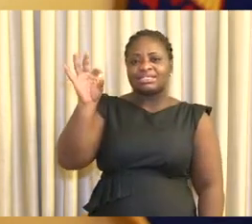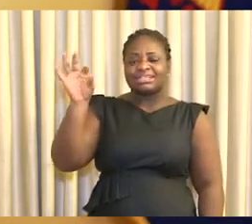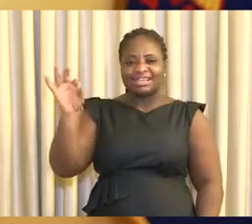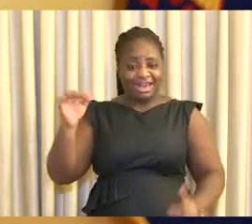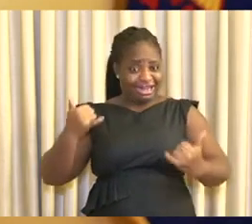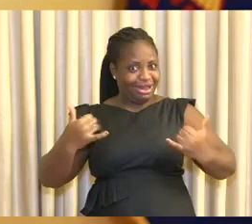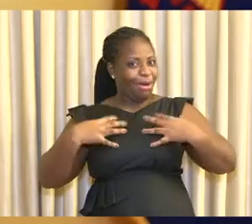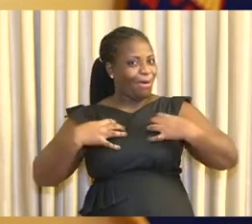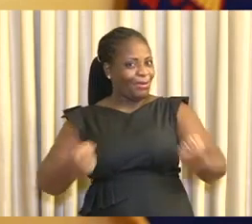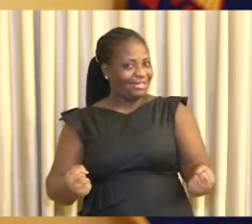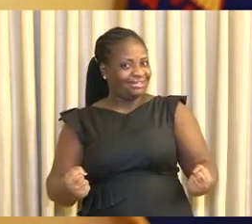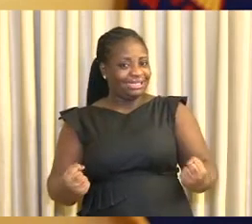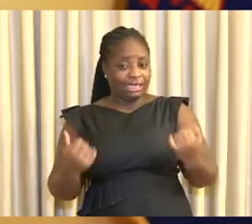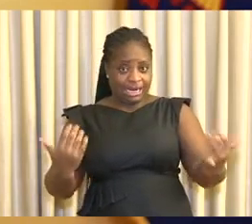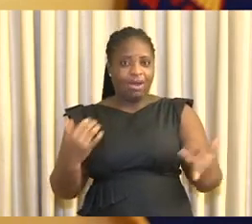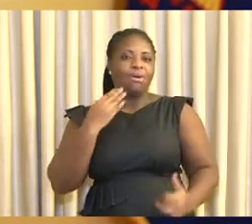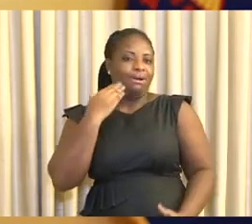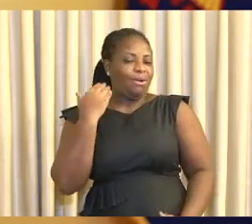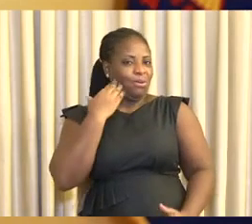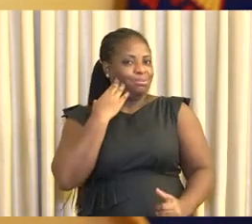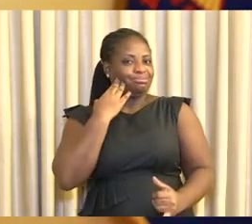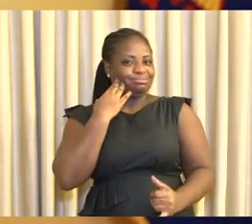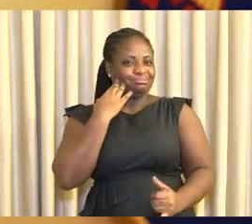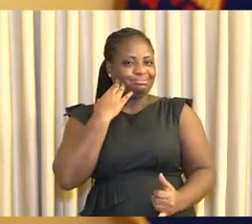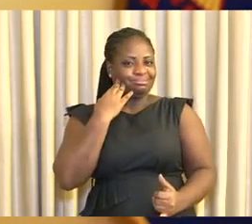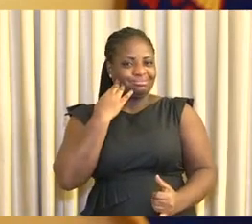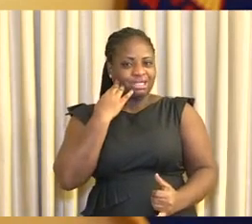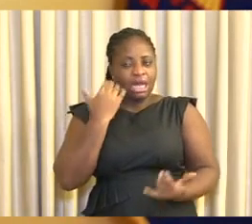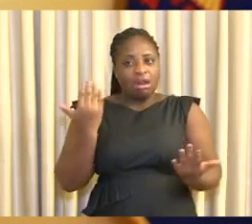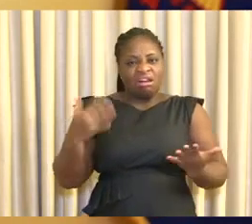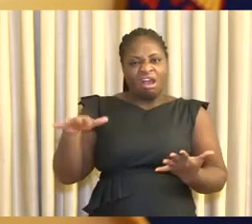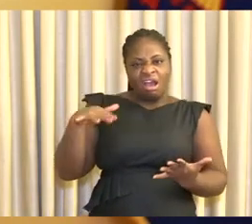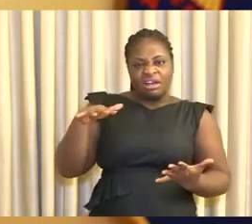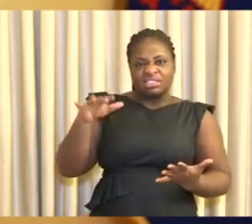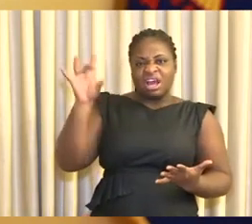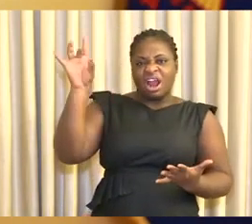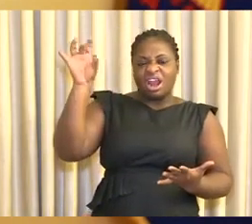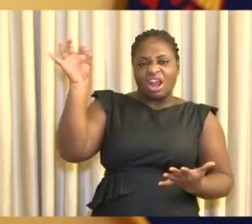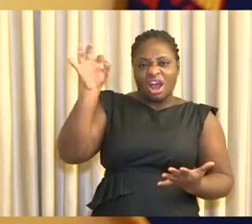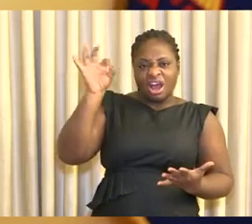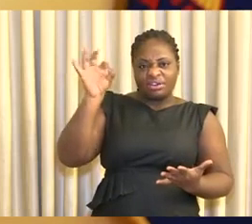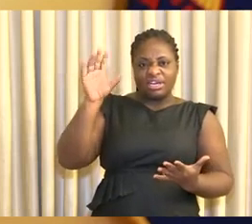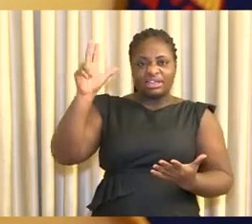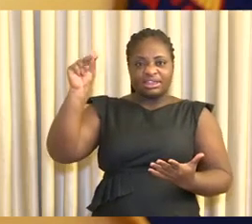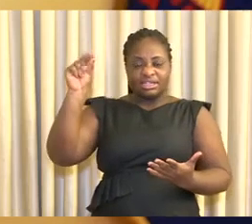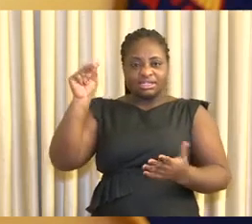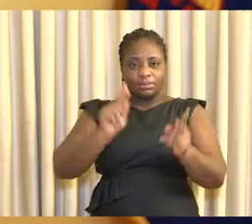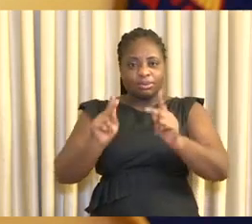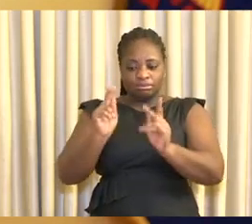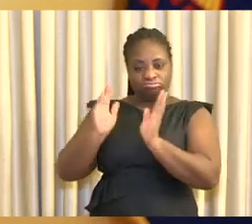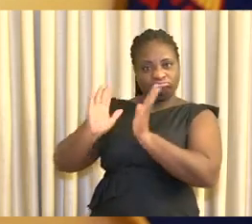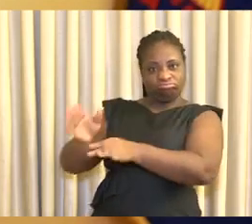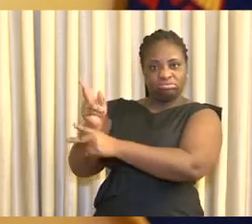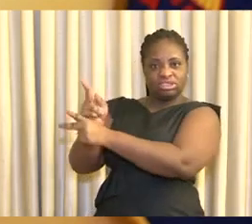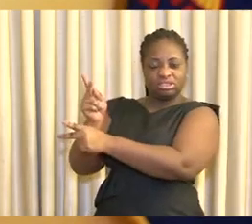and have been discharged, and 930 persons who have been isolated